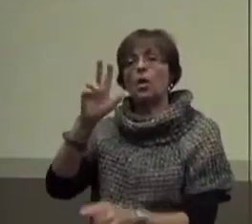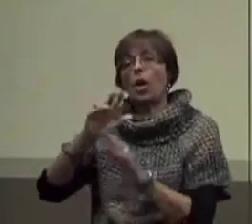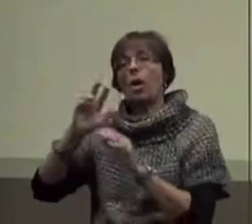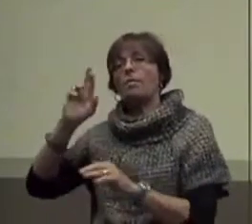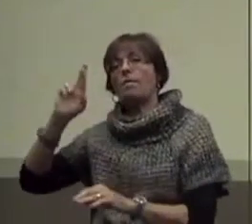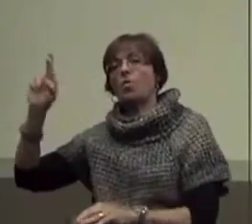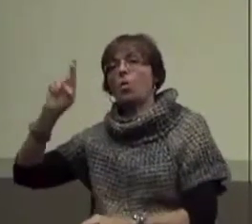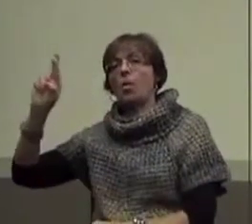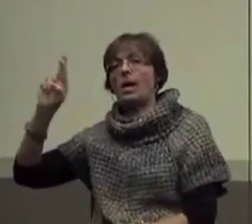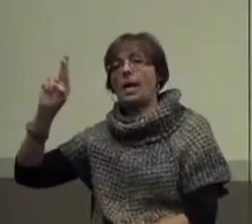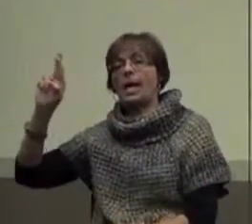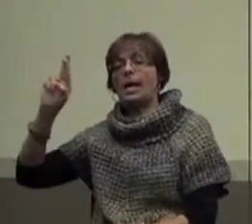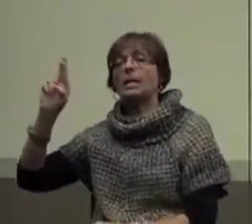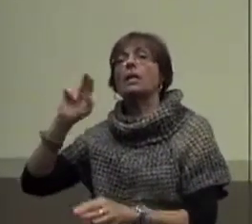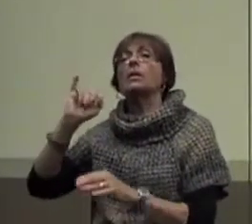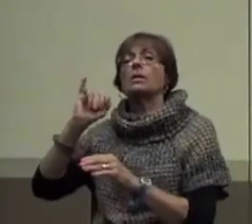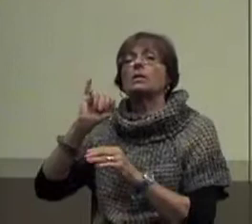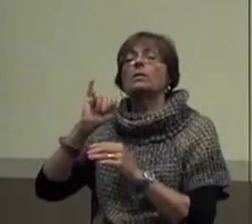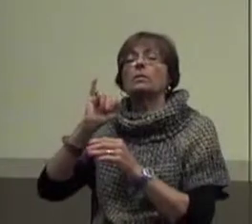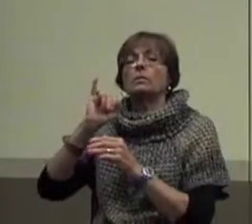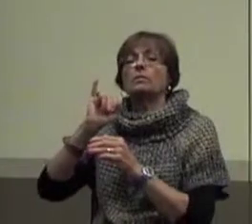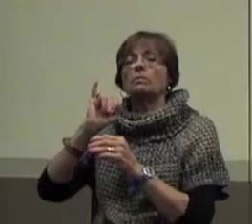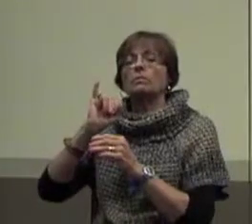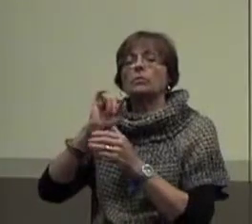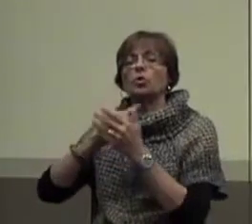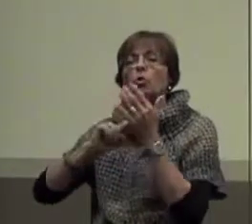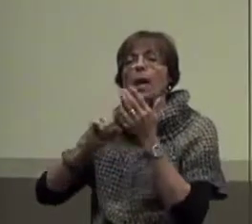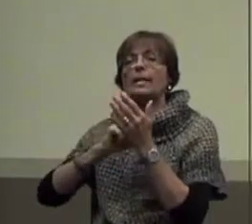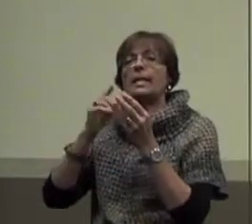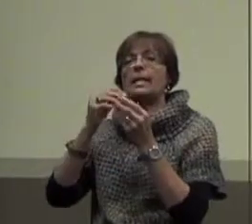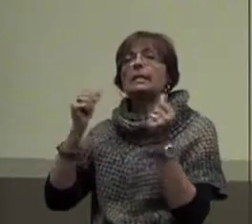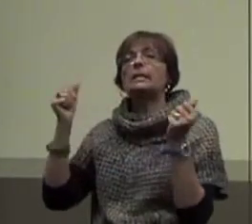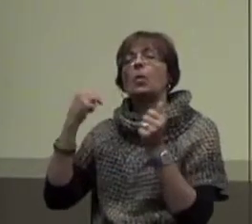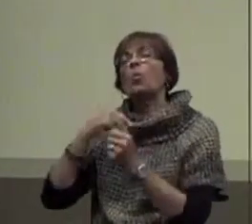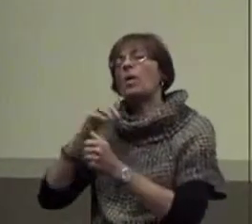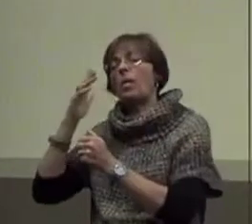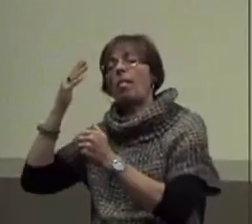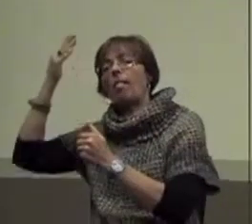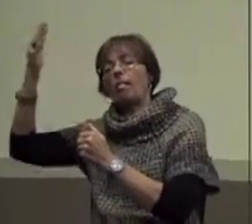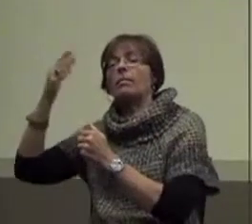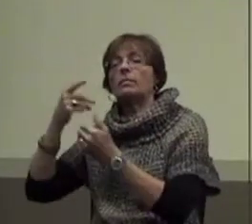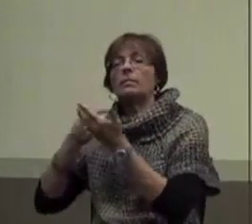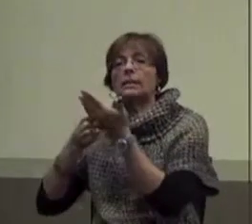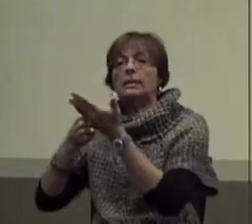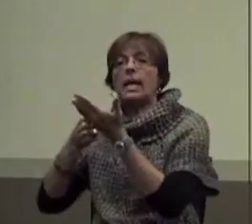the correct and extinguish. We'll get to the reinforce one soon, but...